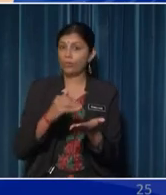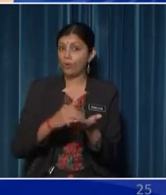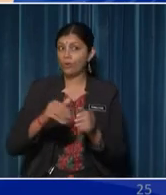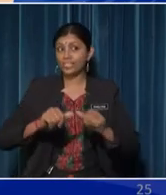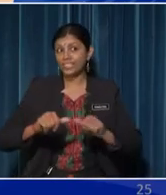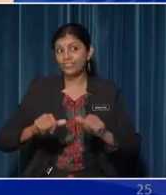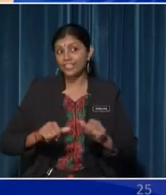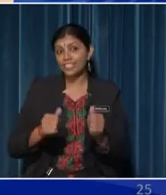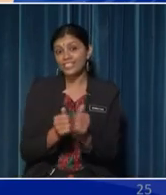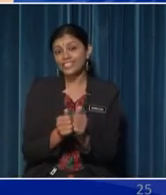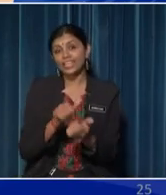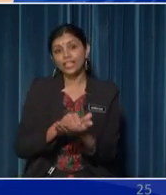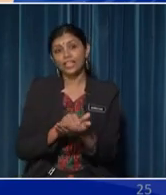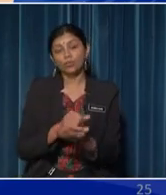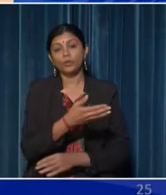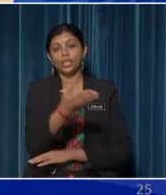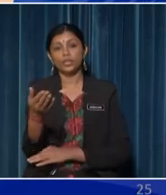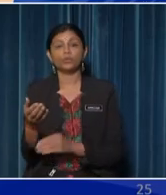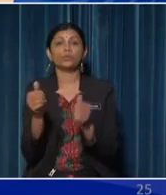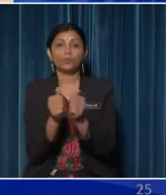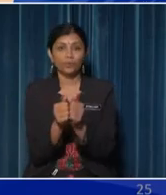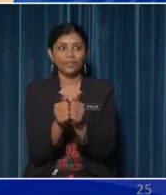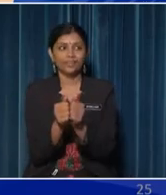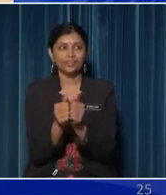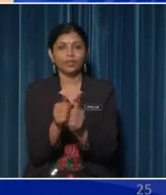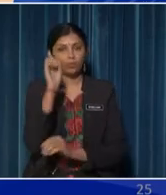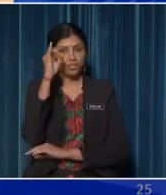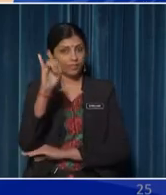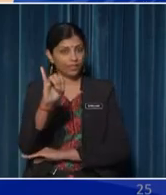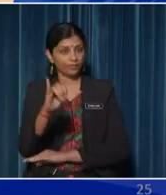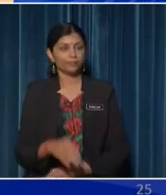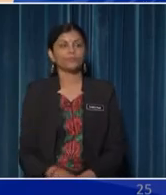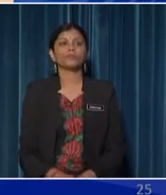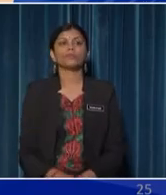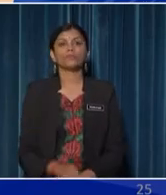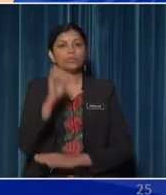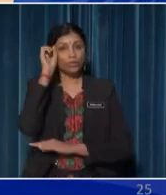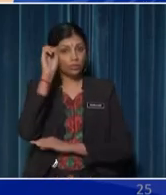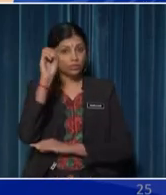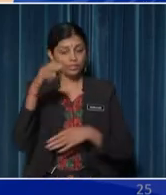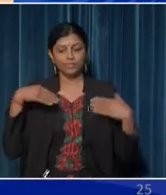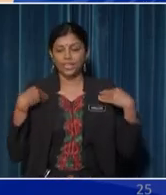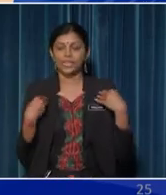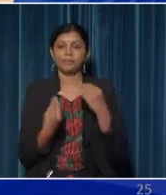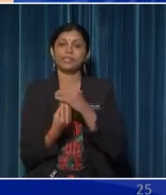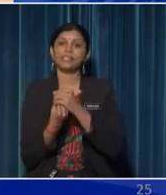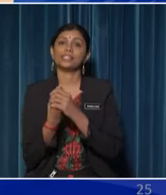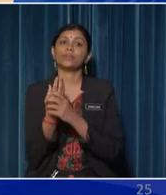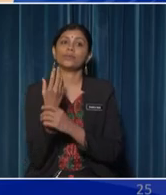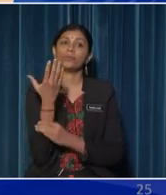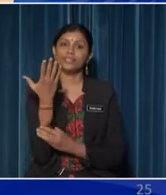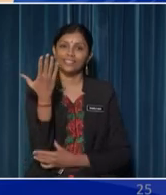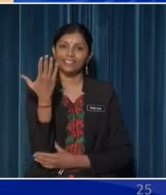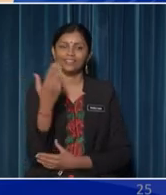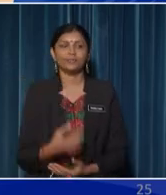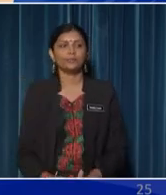activities that we can do with observing We are going to observe an animal's growth